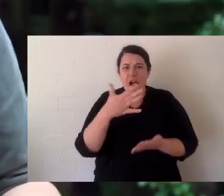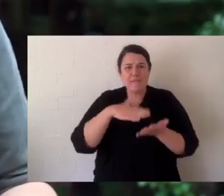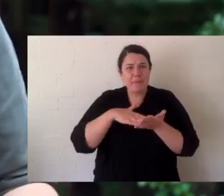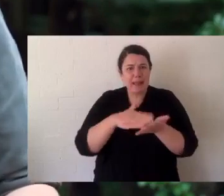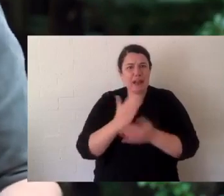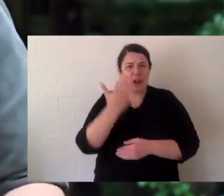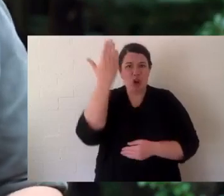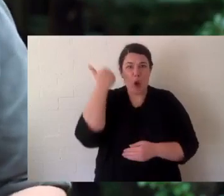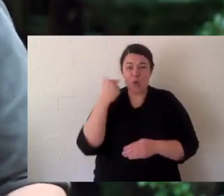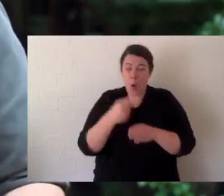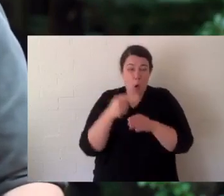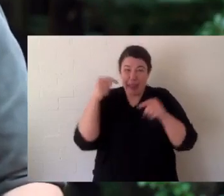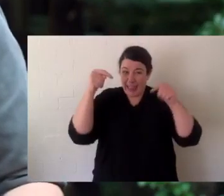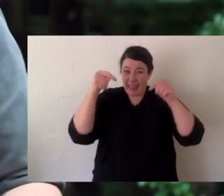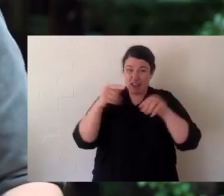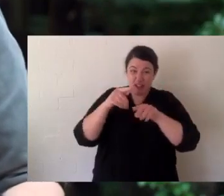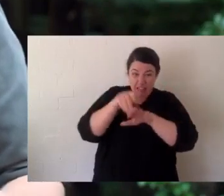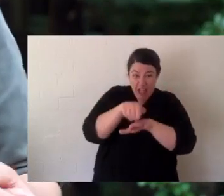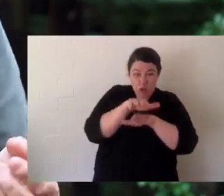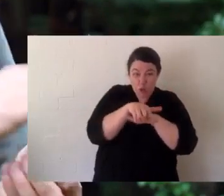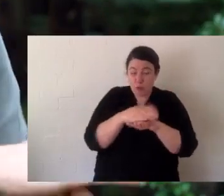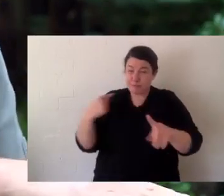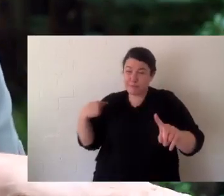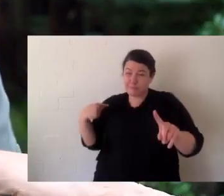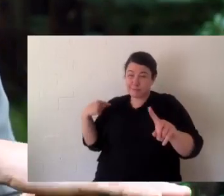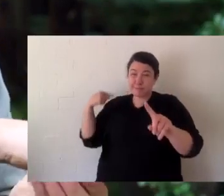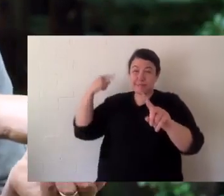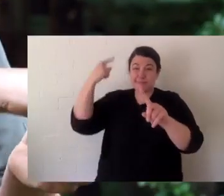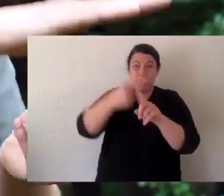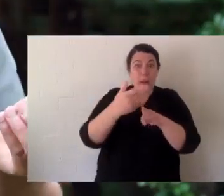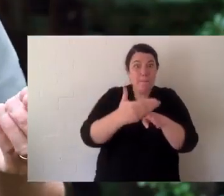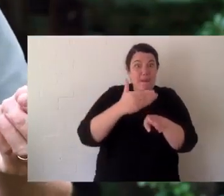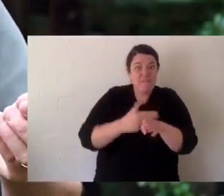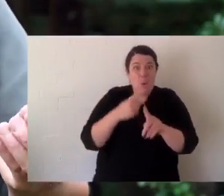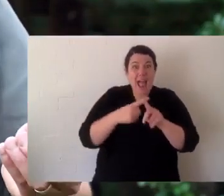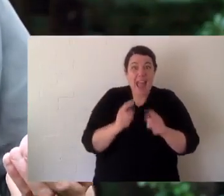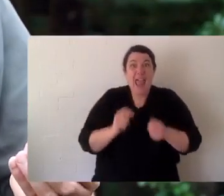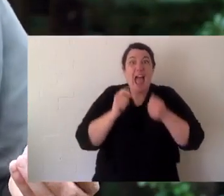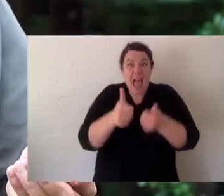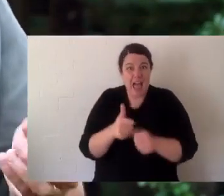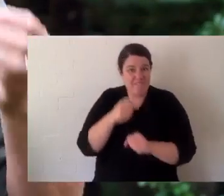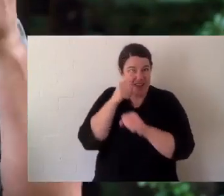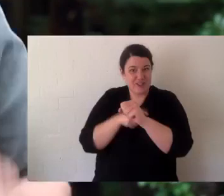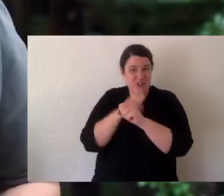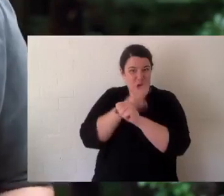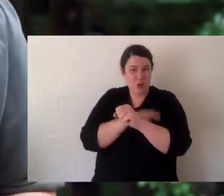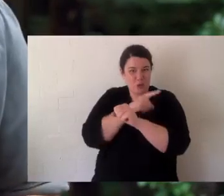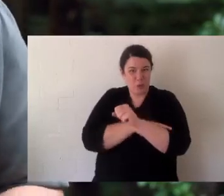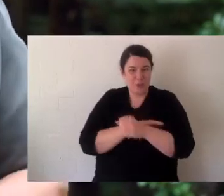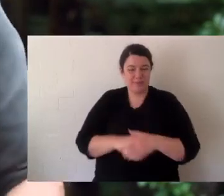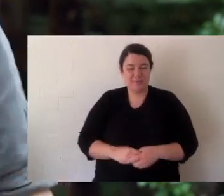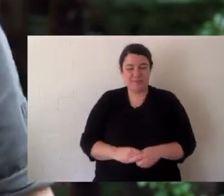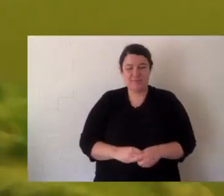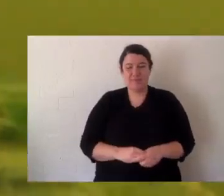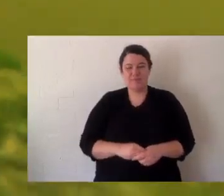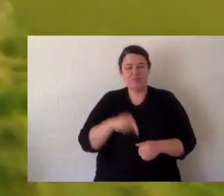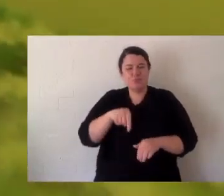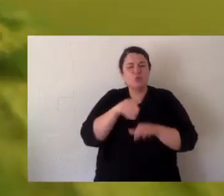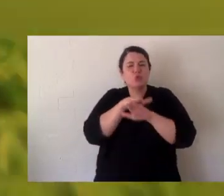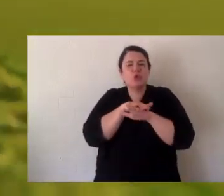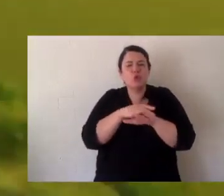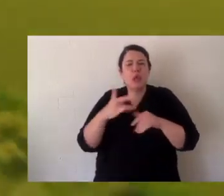Dinosaurs went extinct 65 million years ago so they've been around since before the time of dinosaurs for such a long time.